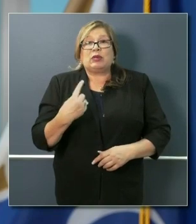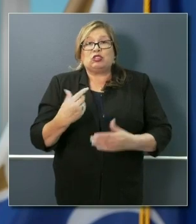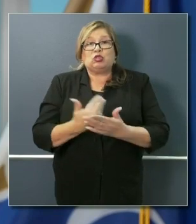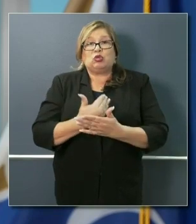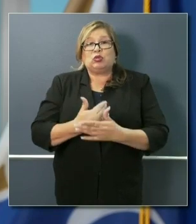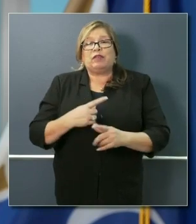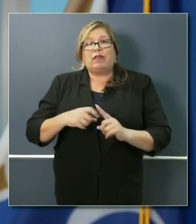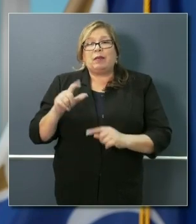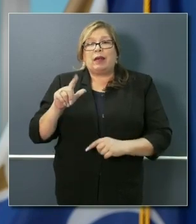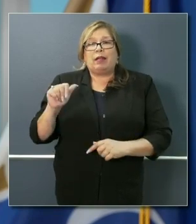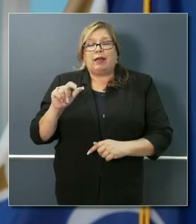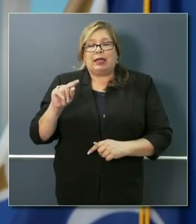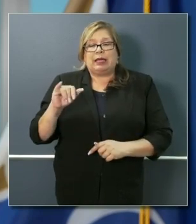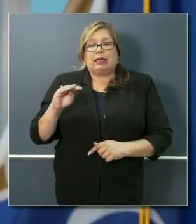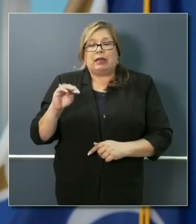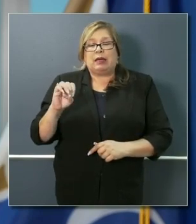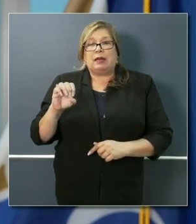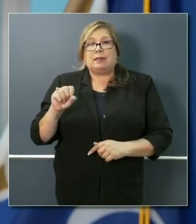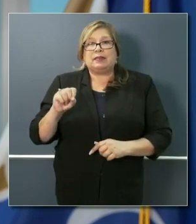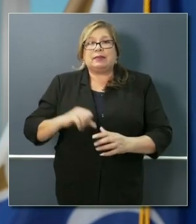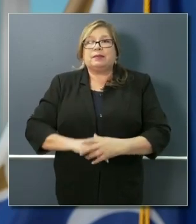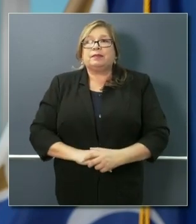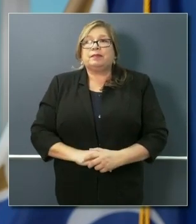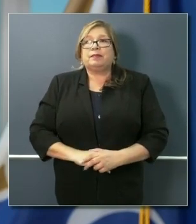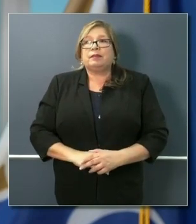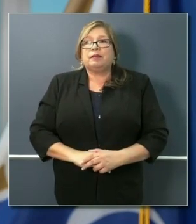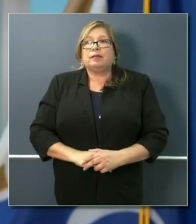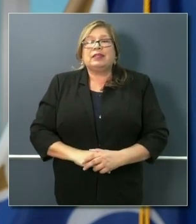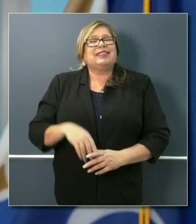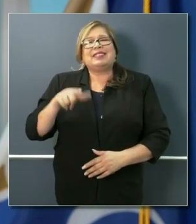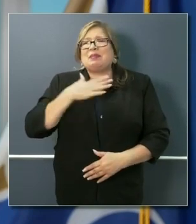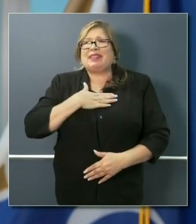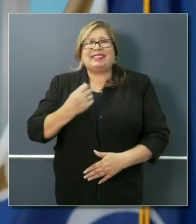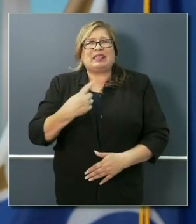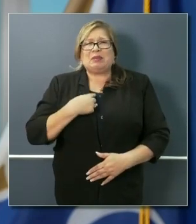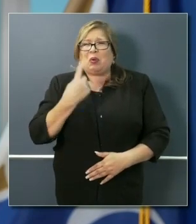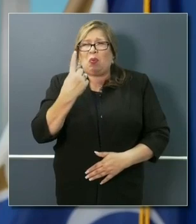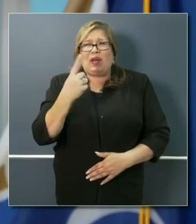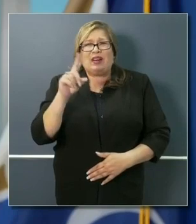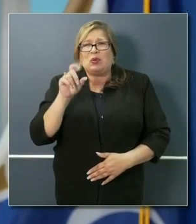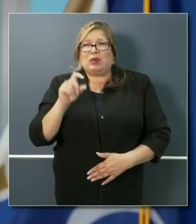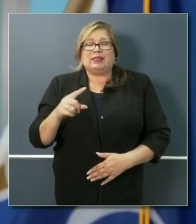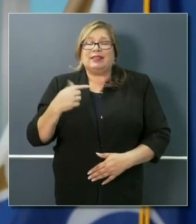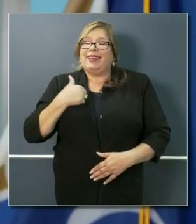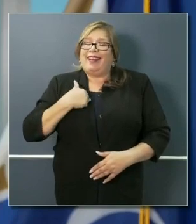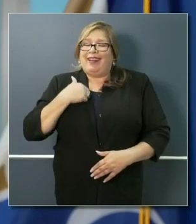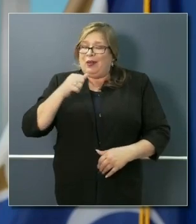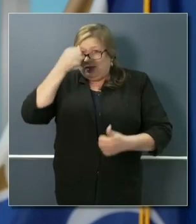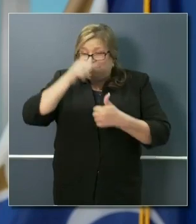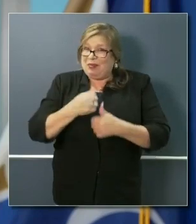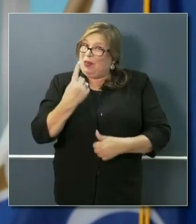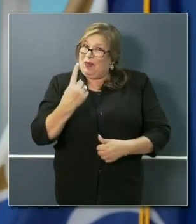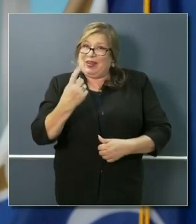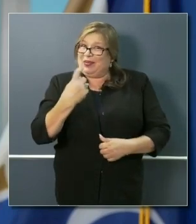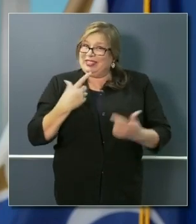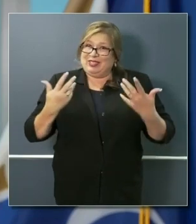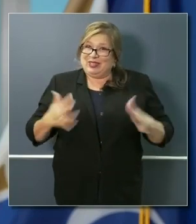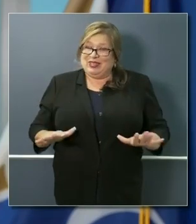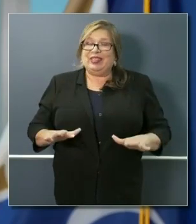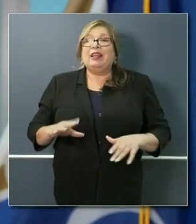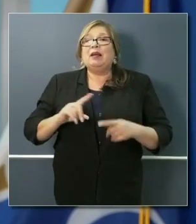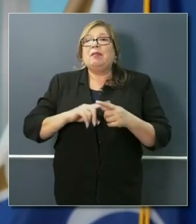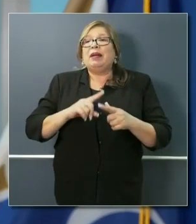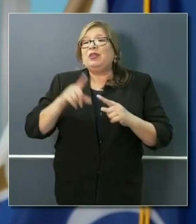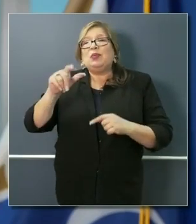Governor, thank you. Can you hear me? Perfectly. John, may just need to ask me one question. I seemingly have capacity only for one. But you guys can